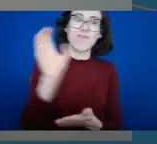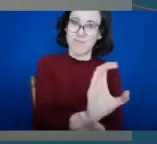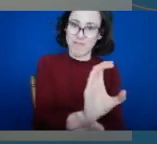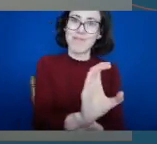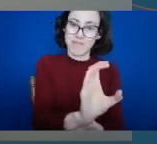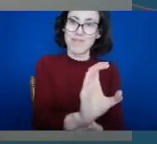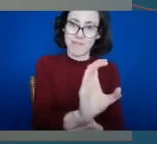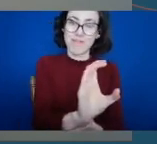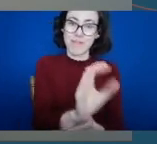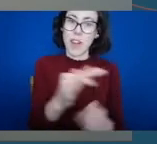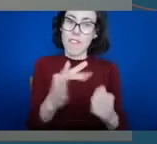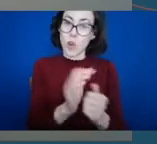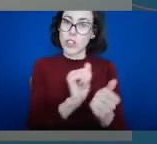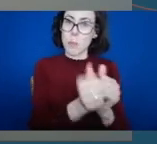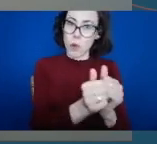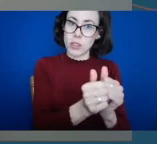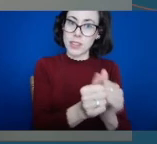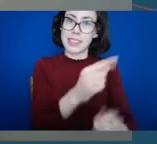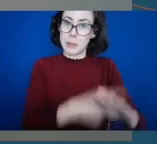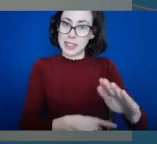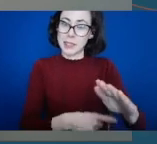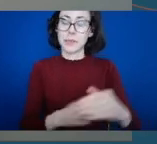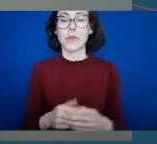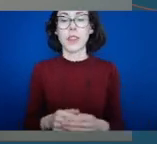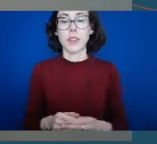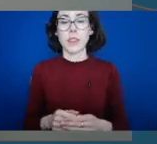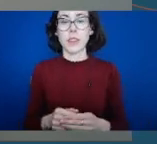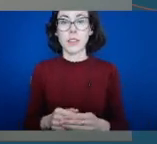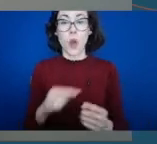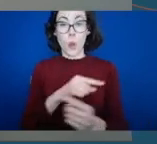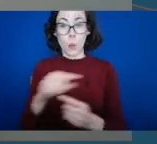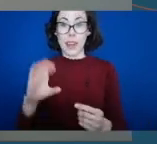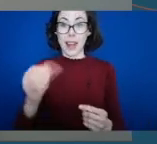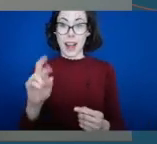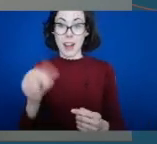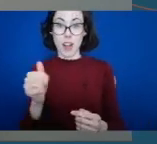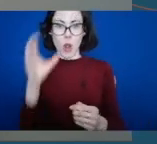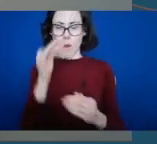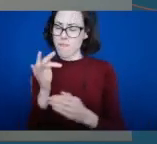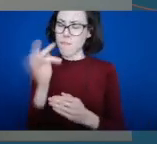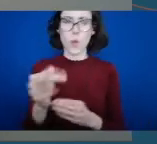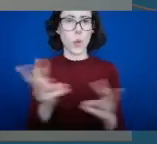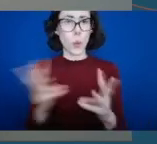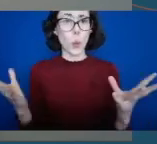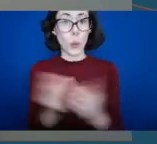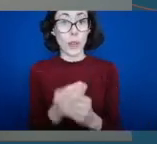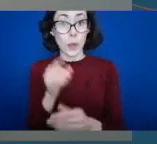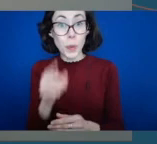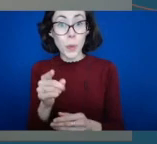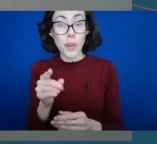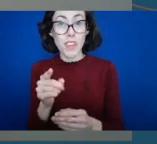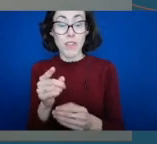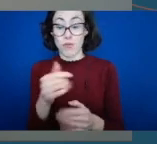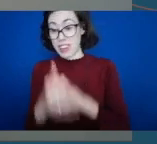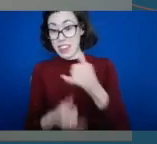within those investment funds. We in CARA certainly look forward to working with you and your department over the next number of years in continuing to